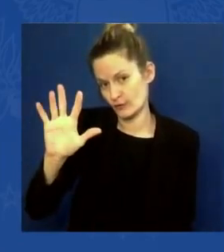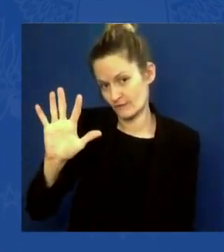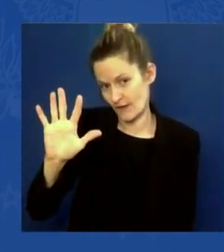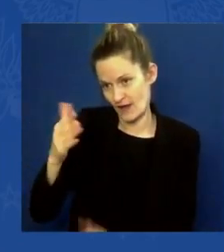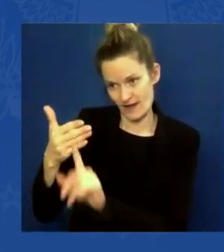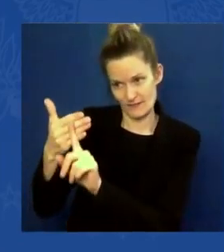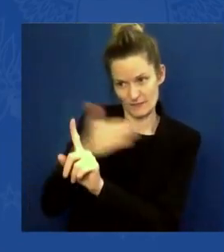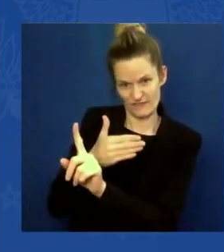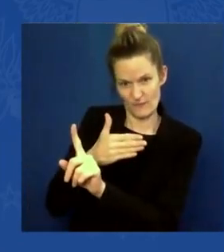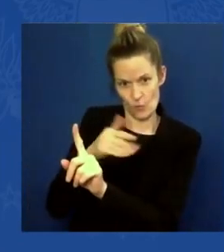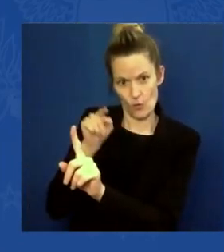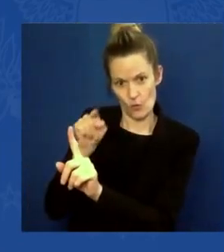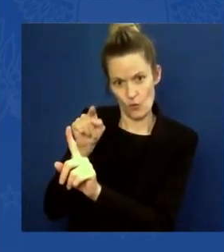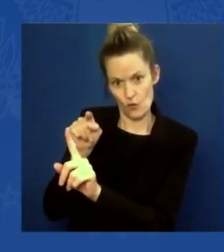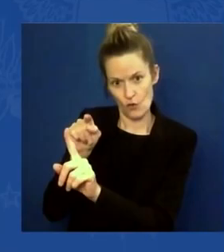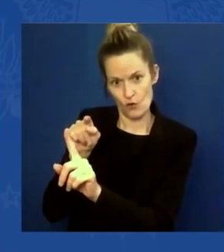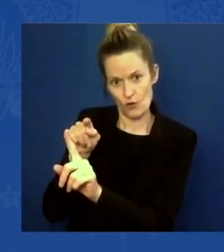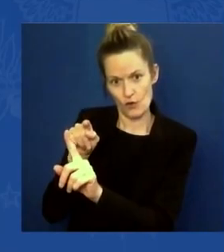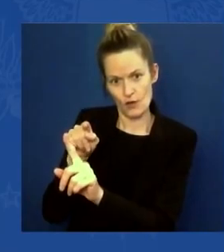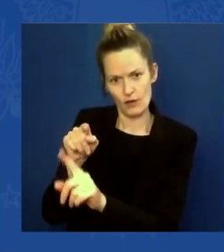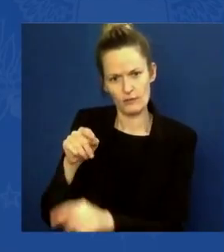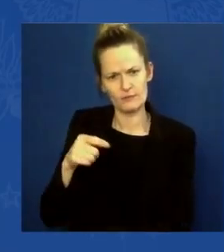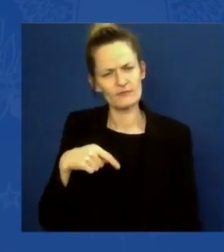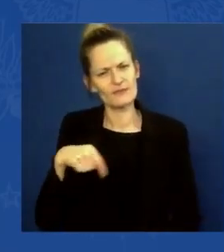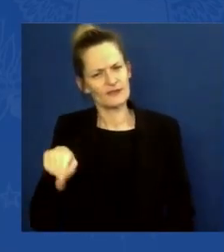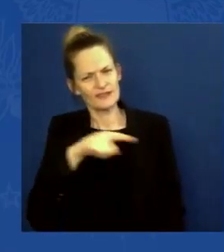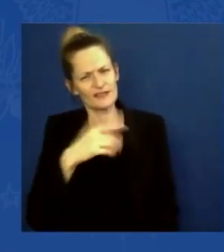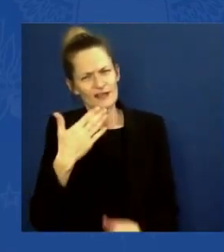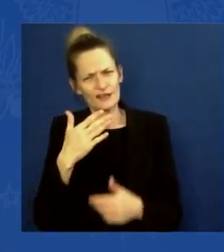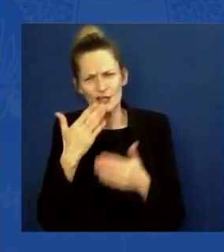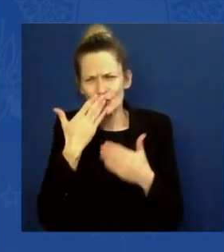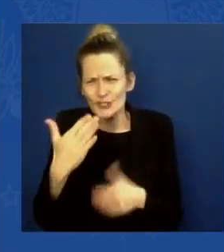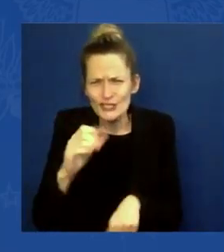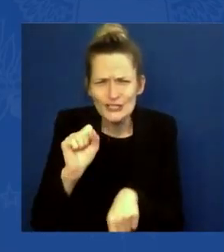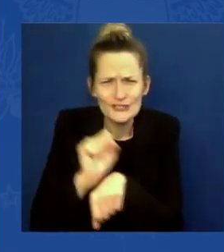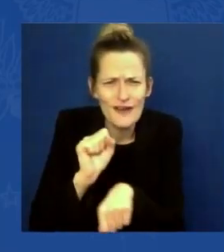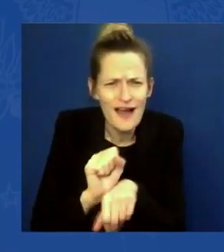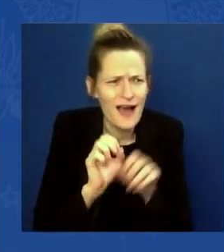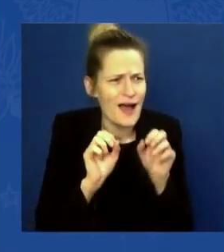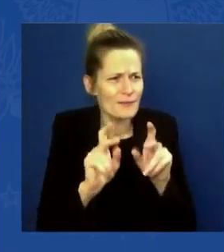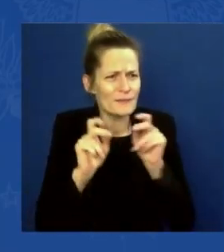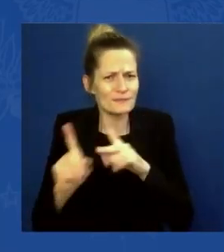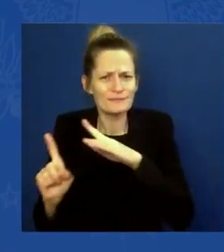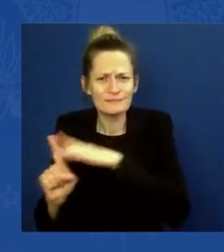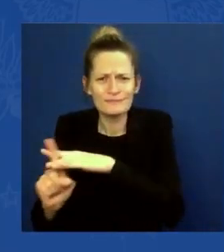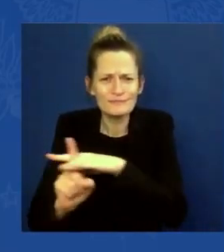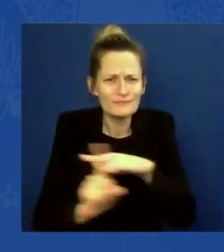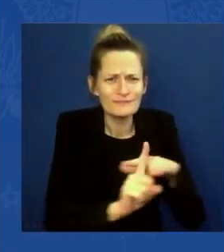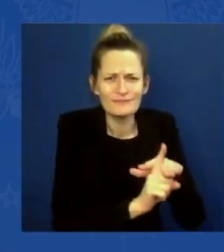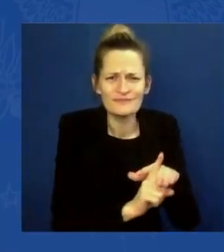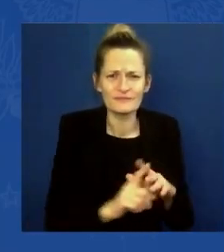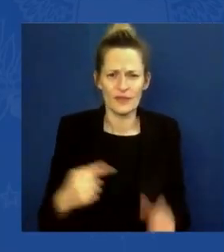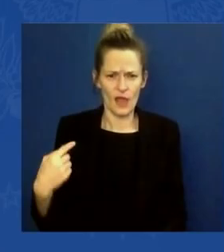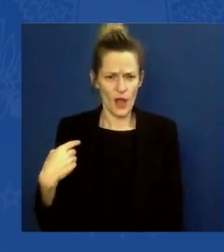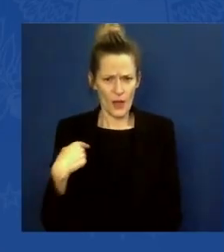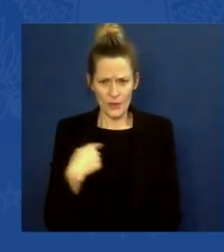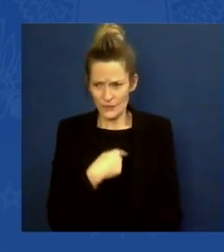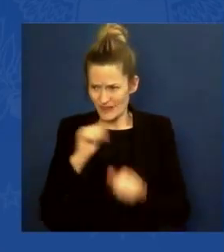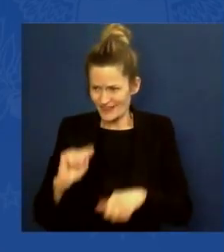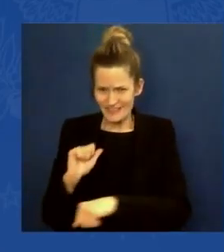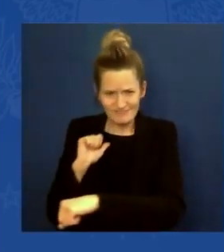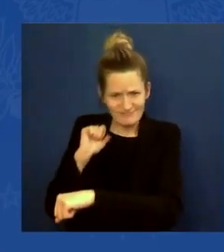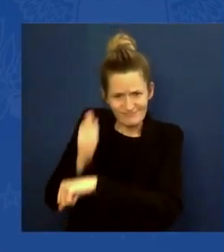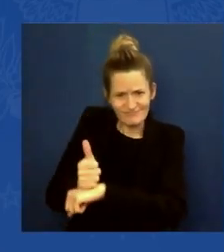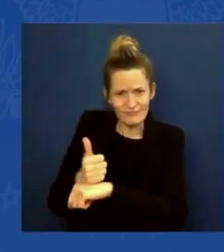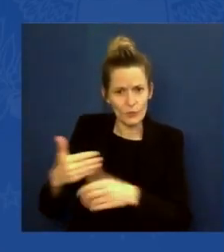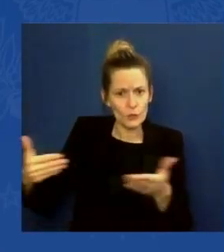and makes us global leaders in an entirely new industry. That other countries are really working hard to try